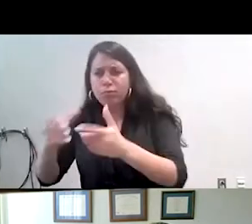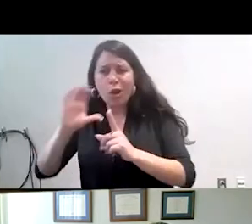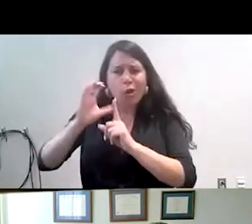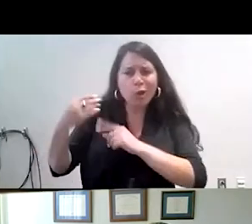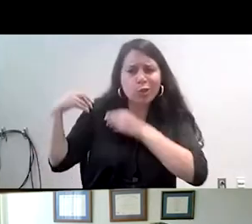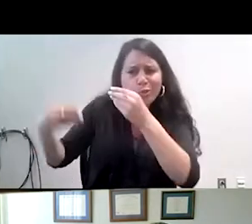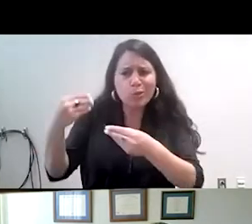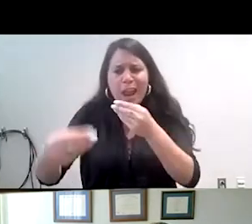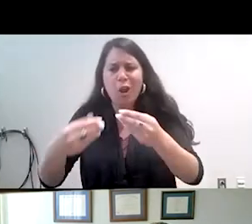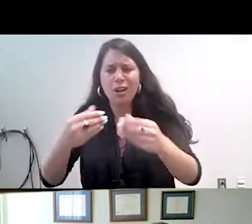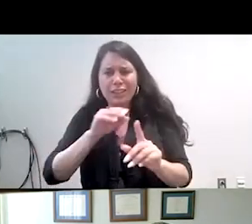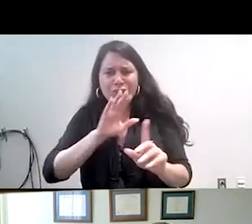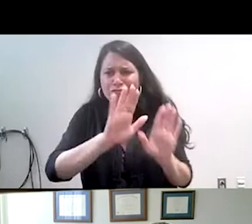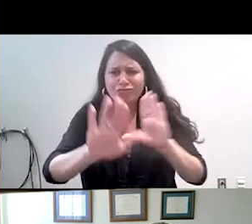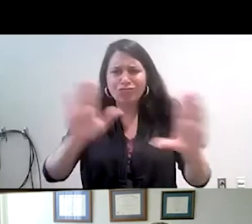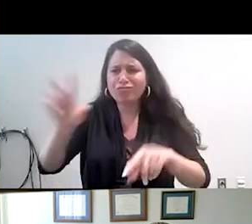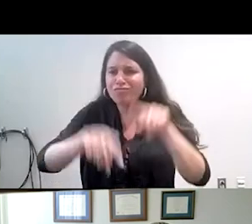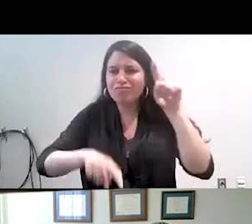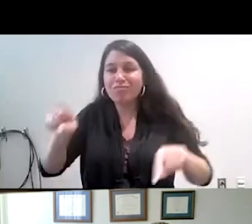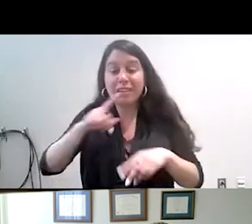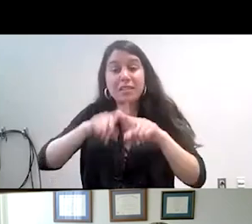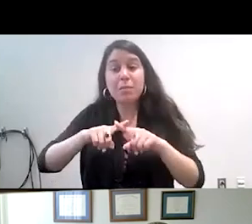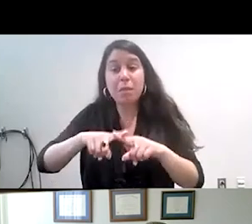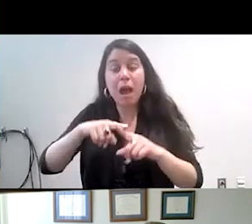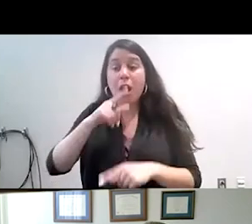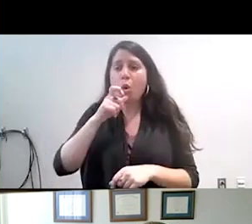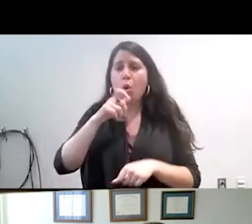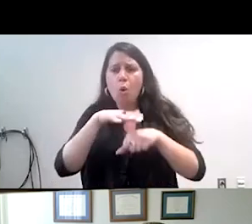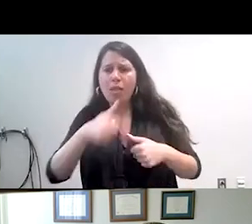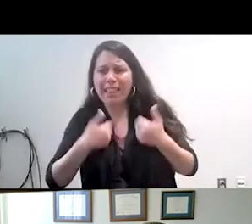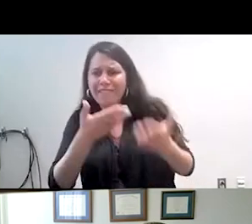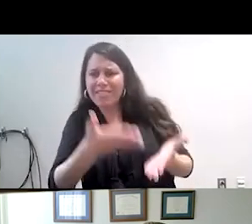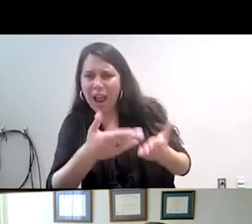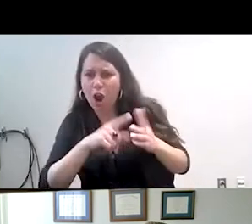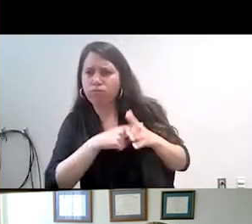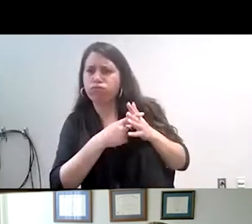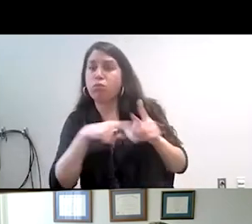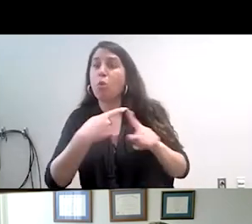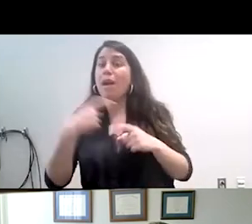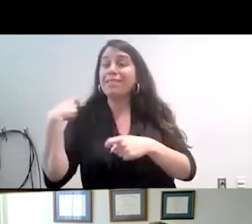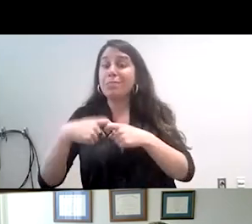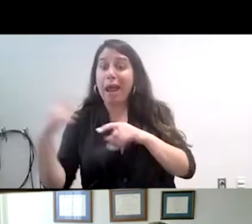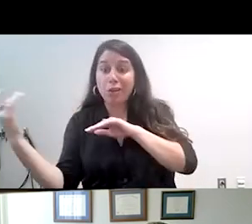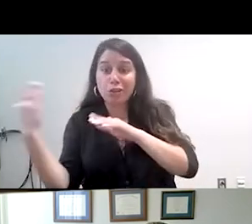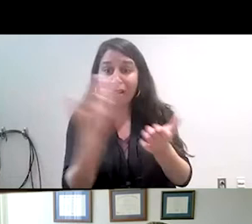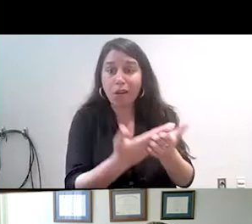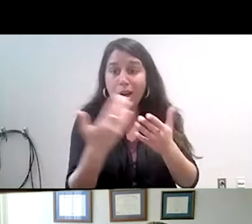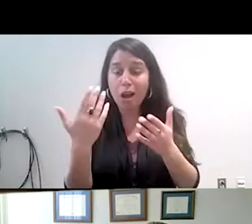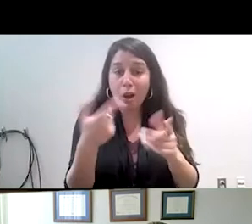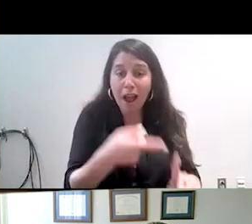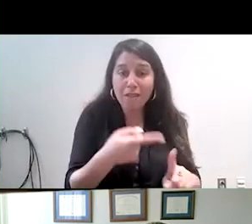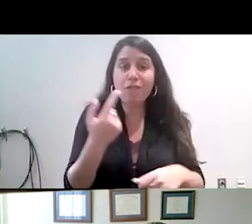by the natives that were there when the Spanish arrived. Some are influenced through African,